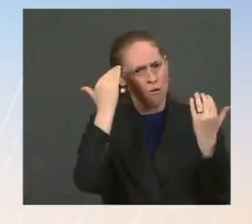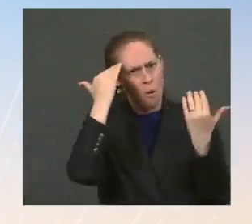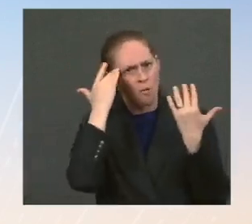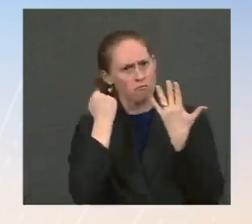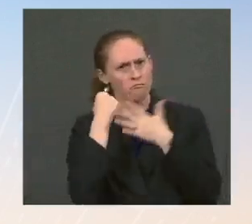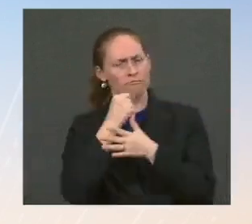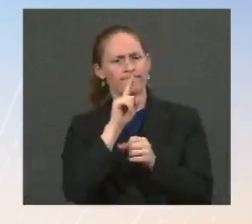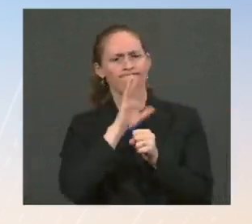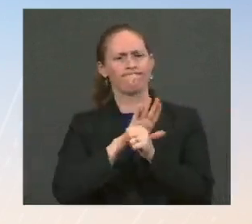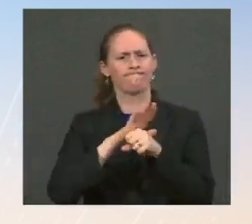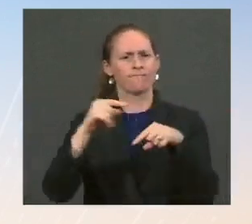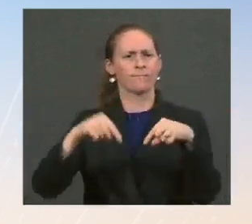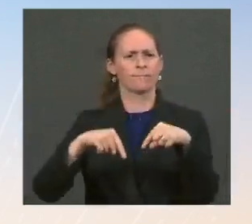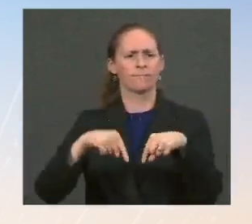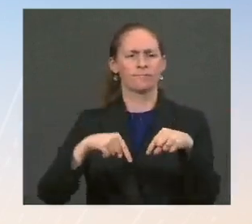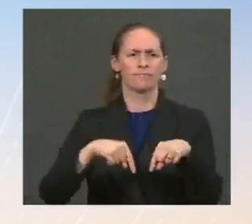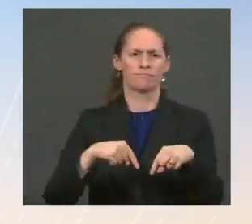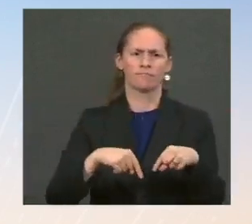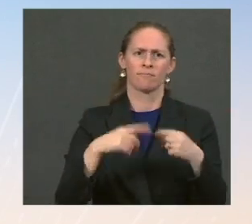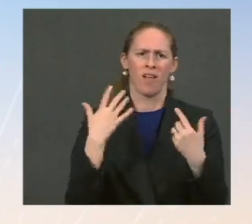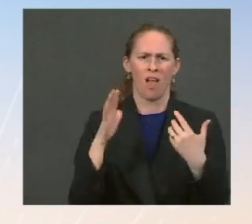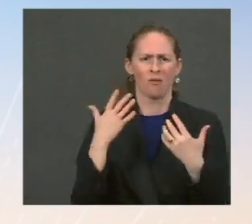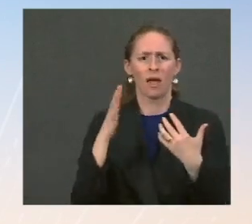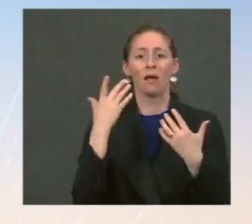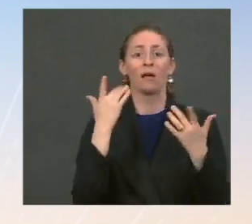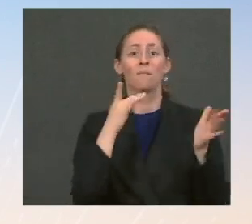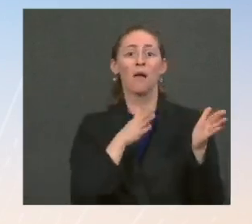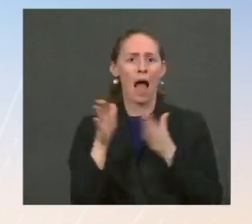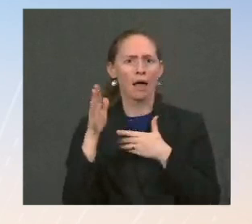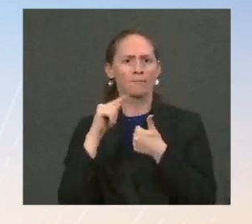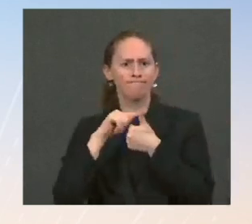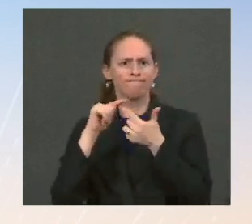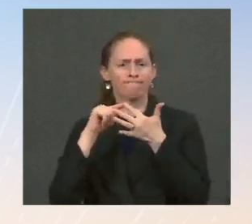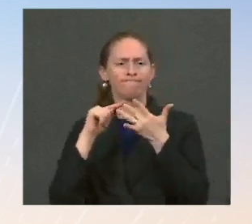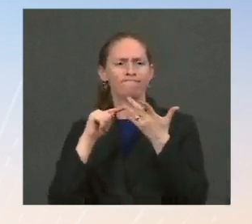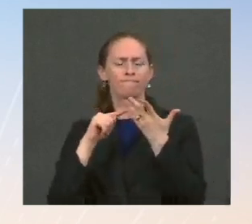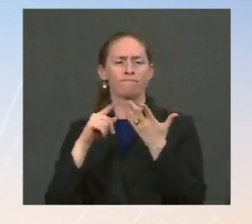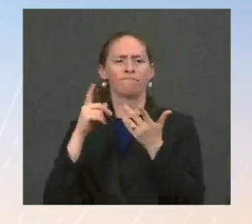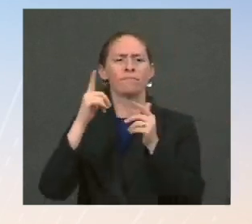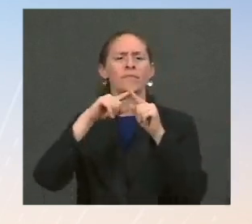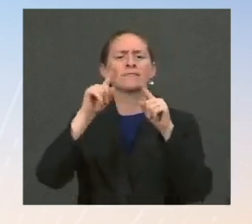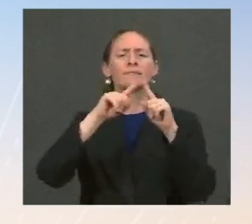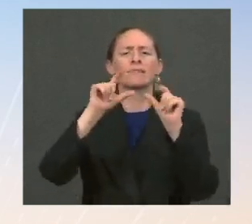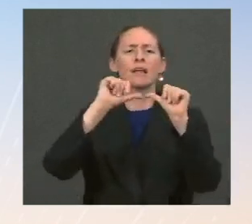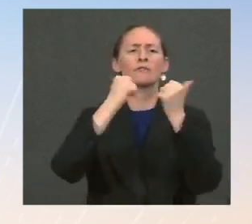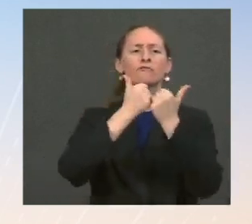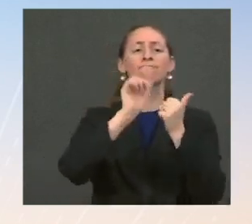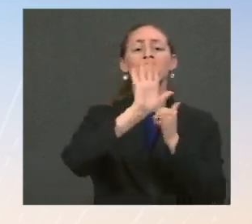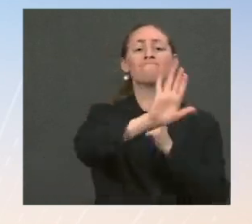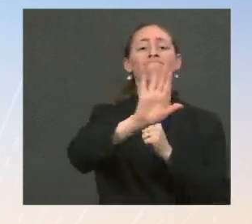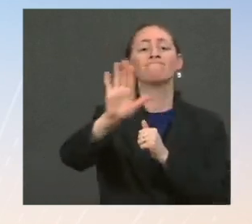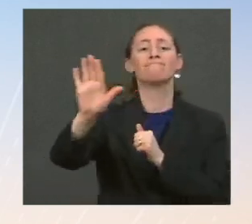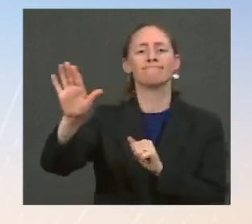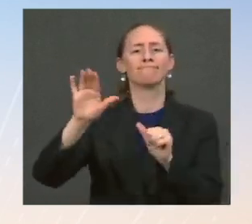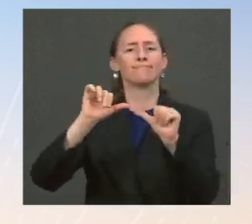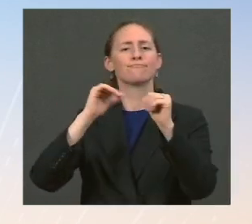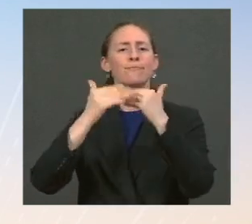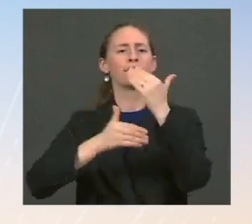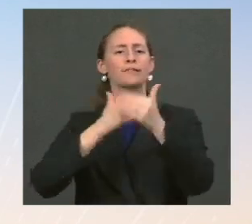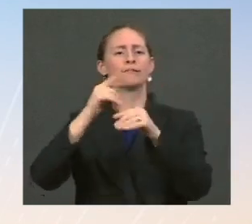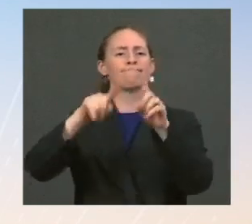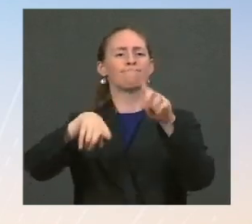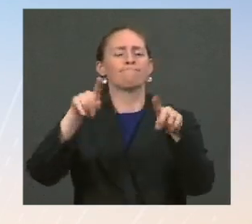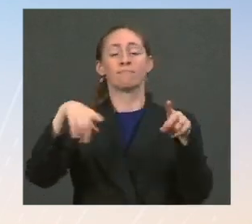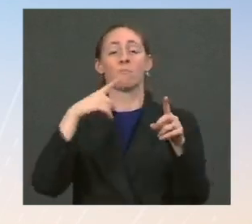taken a number of very concrete steps. Each agency has their own process and system, but what we're working to do is coordinate it. So